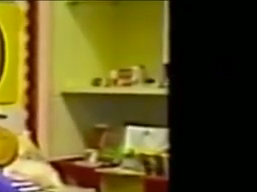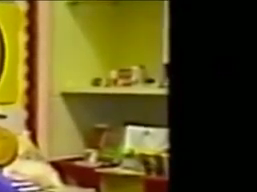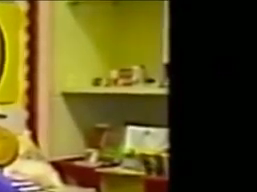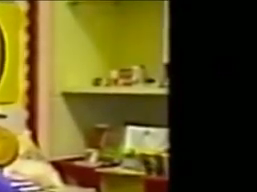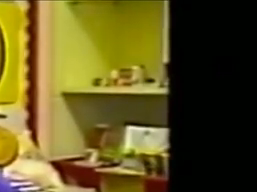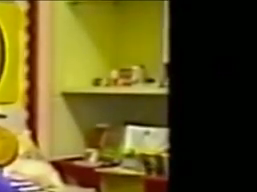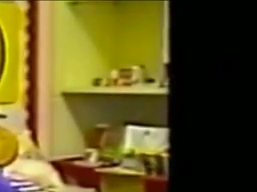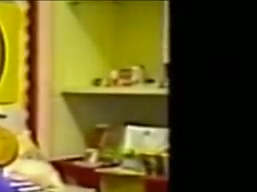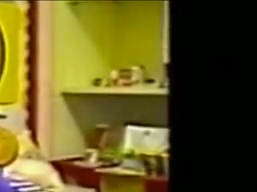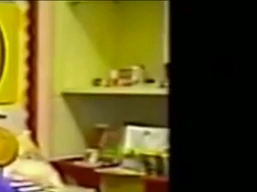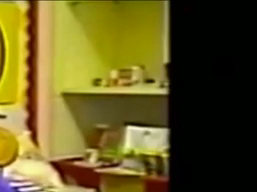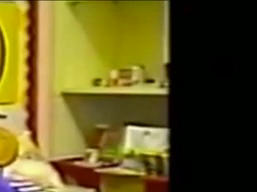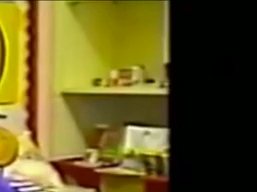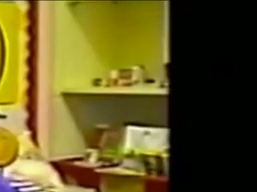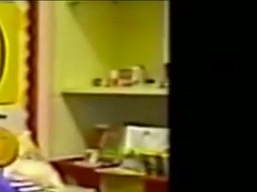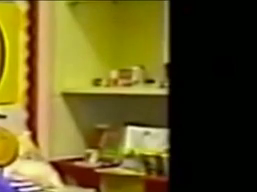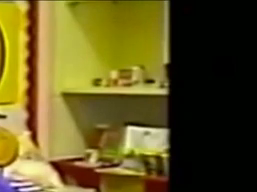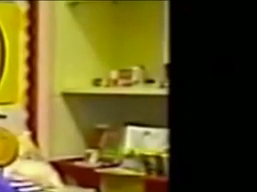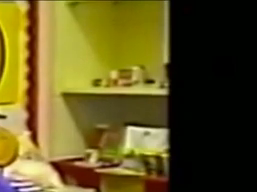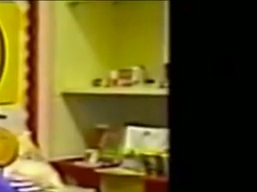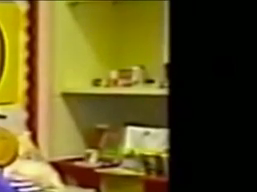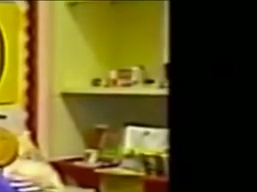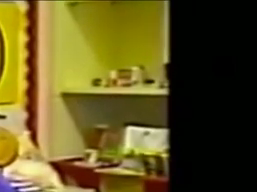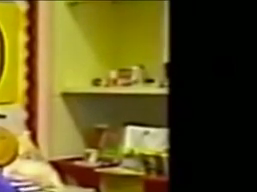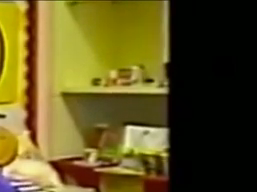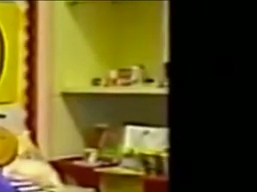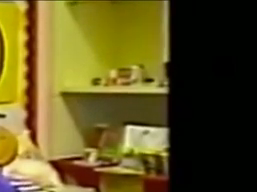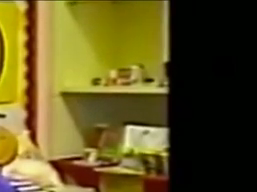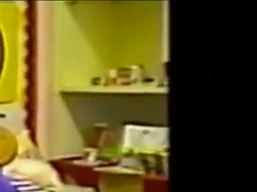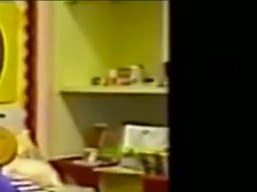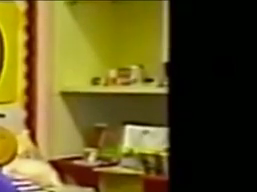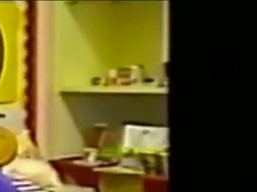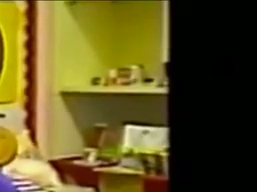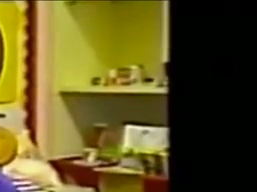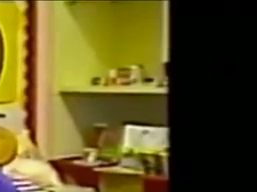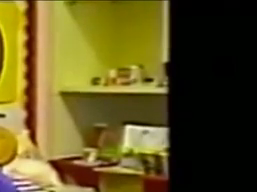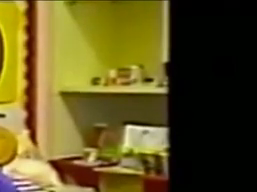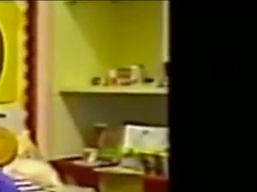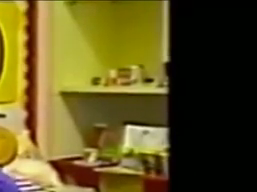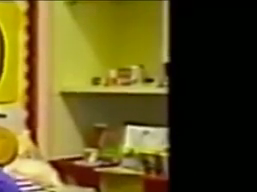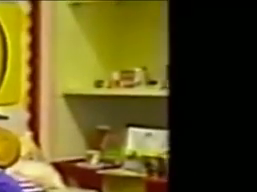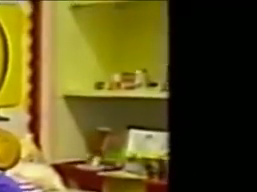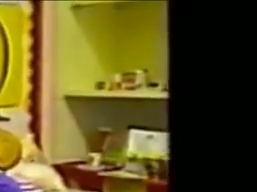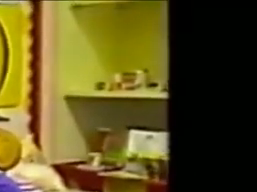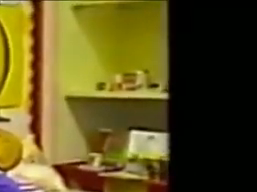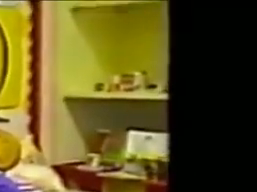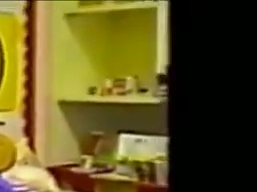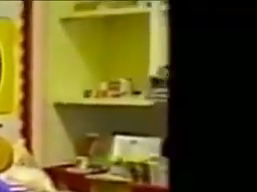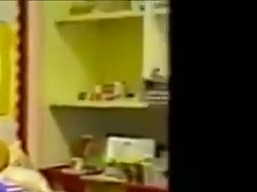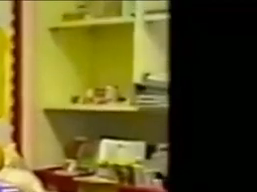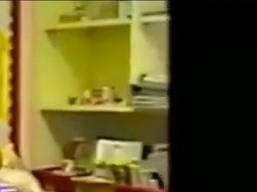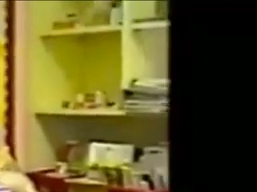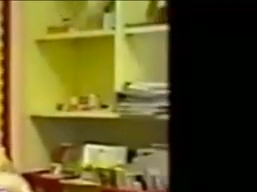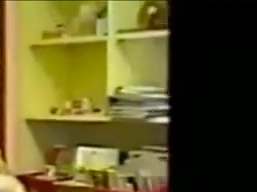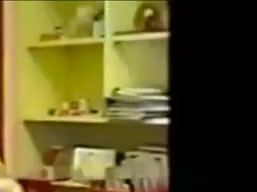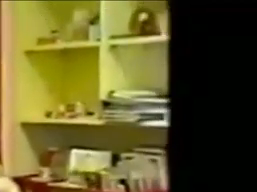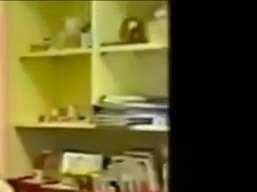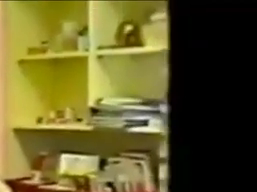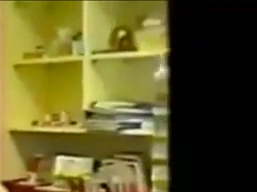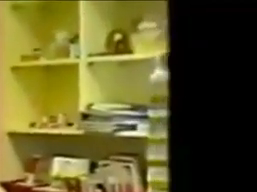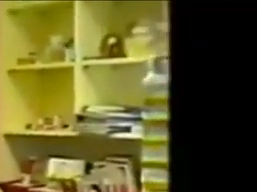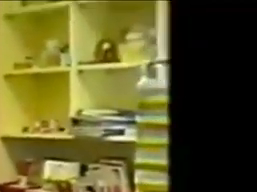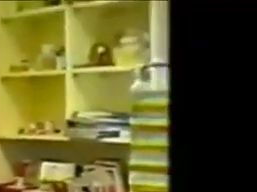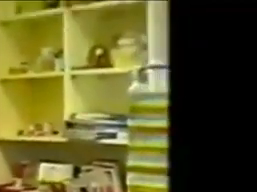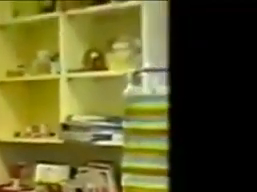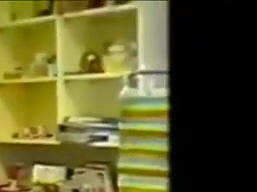that they could use lines instead of their erasers. Or carrots. Or carrots. Or what did Karina use